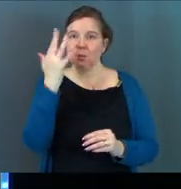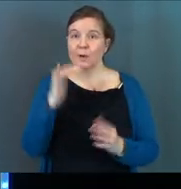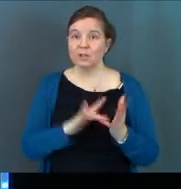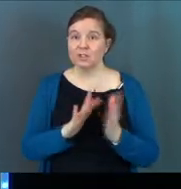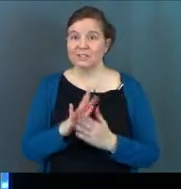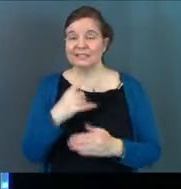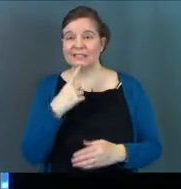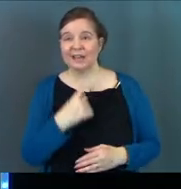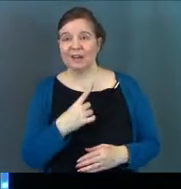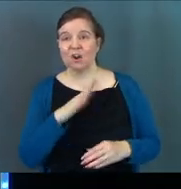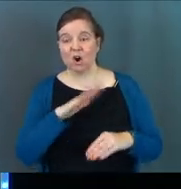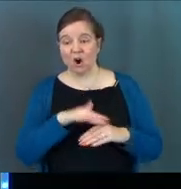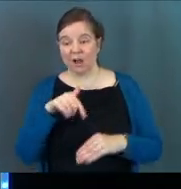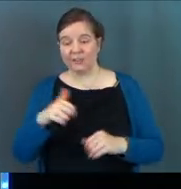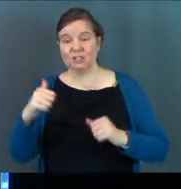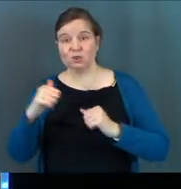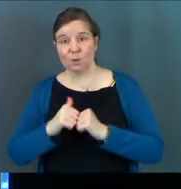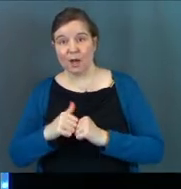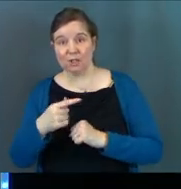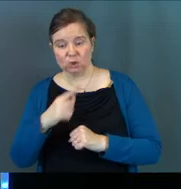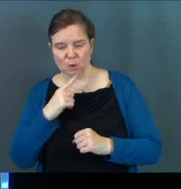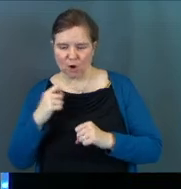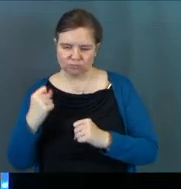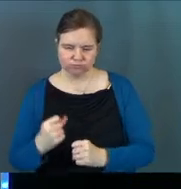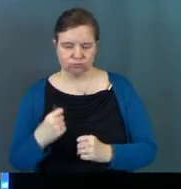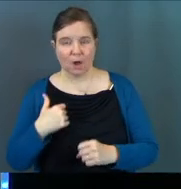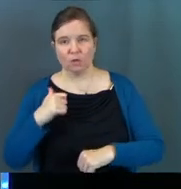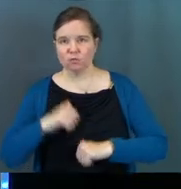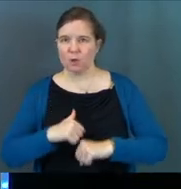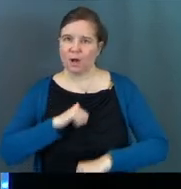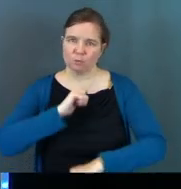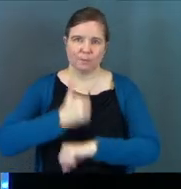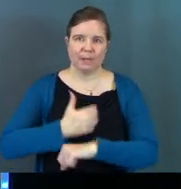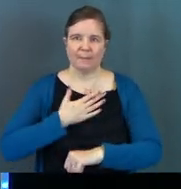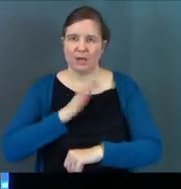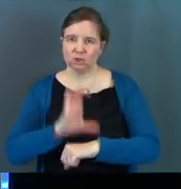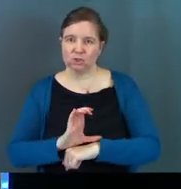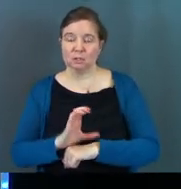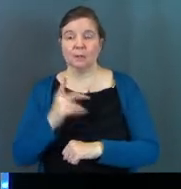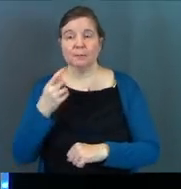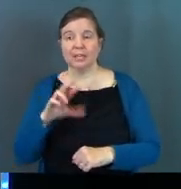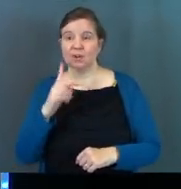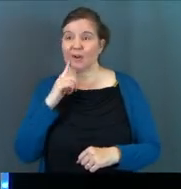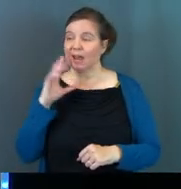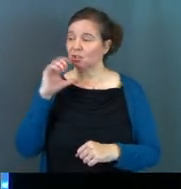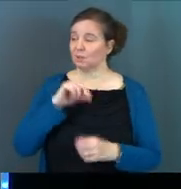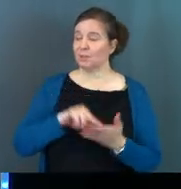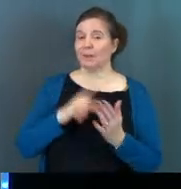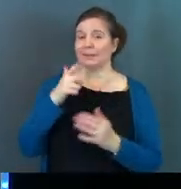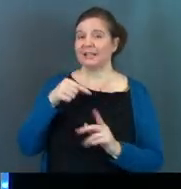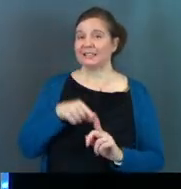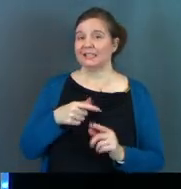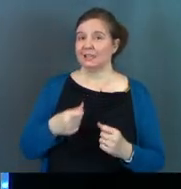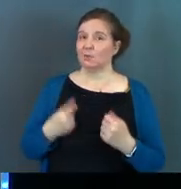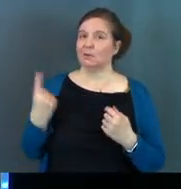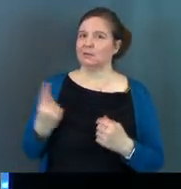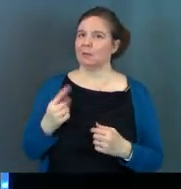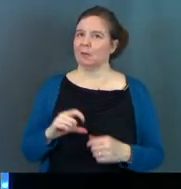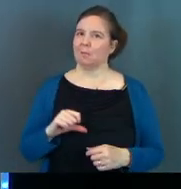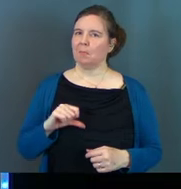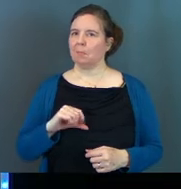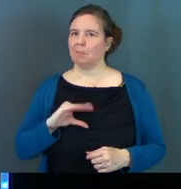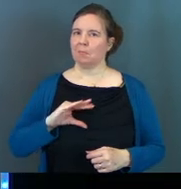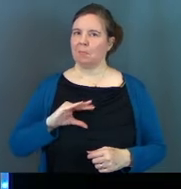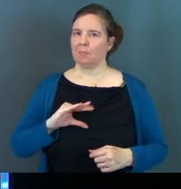reason Jesus said, on this rock, Peter, you're a rock. And on this rock, I will build my church. Peter had assumed that was because he was something.